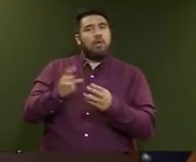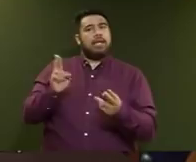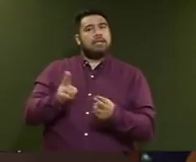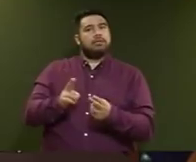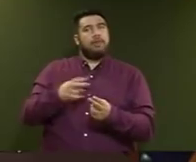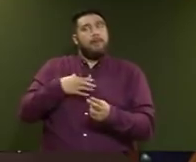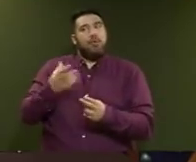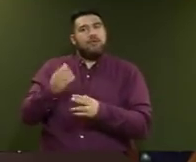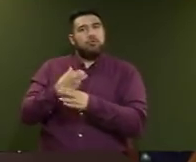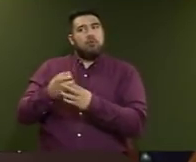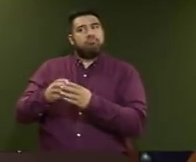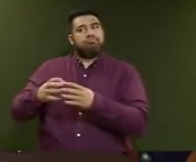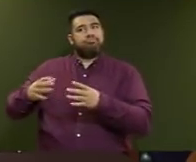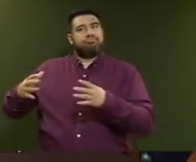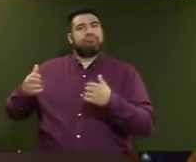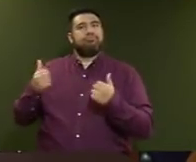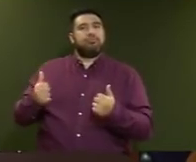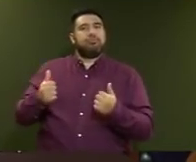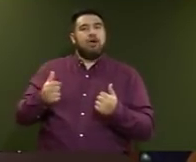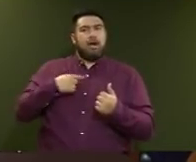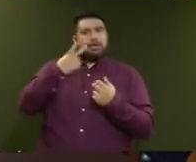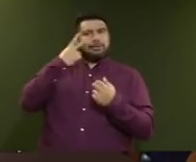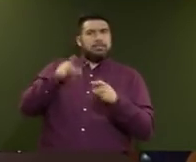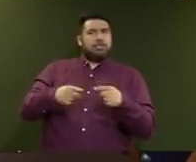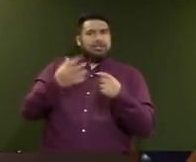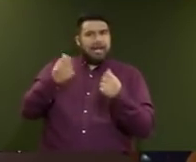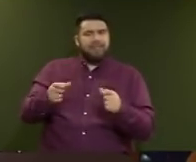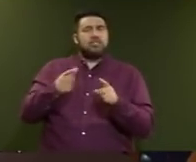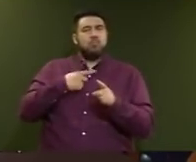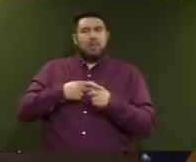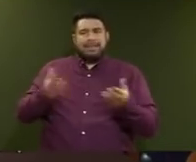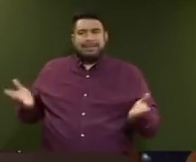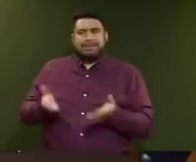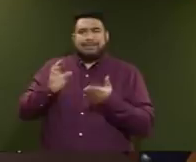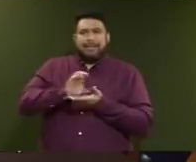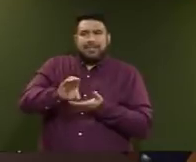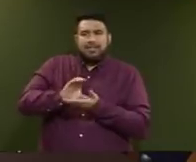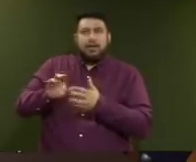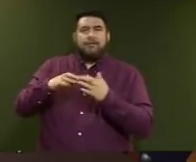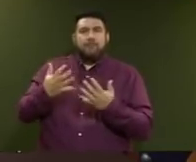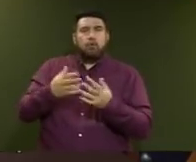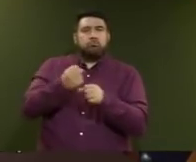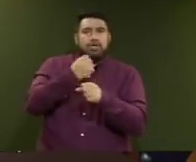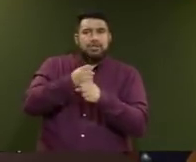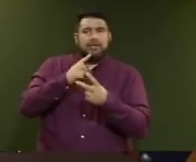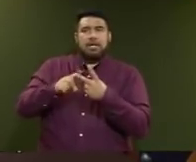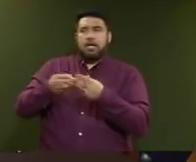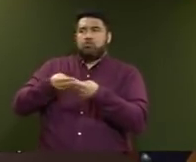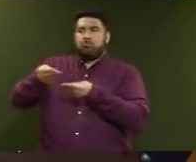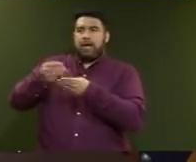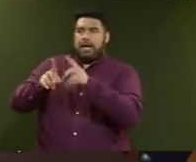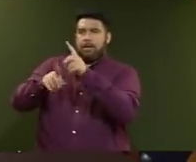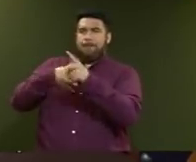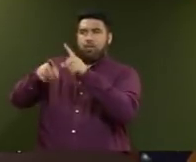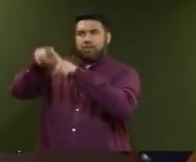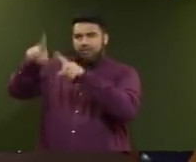in front of us. That's why we're investing in boosting productivity. It's why we're investing in diversifying our trade. It's why we're